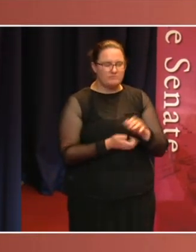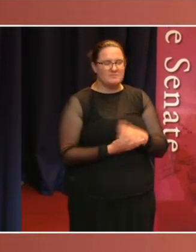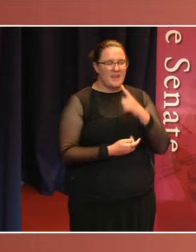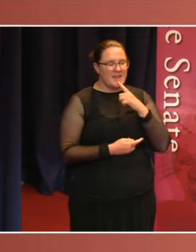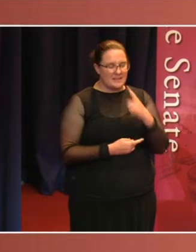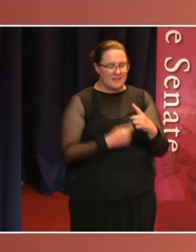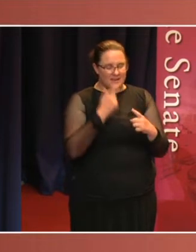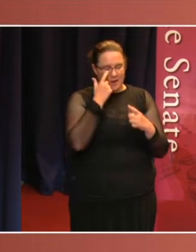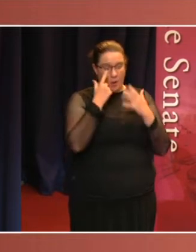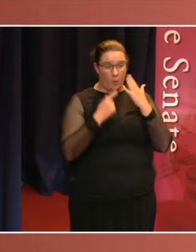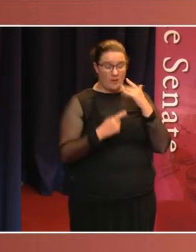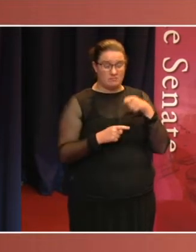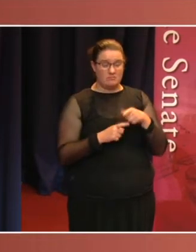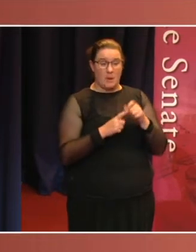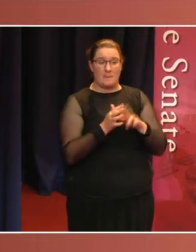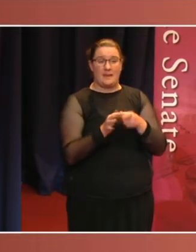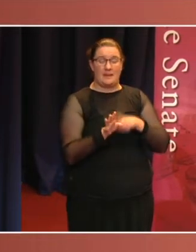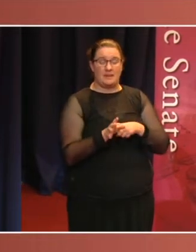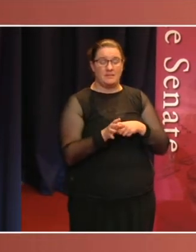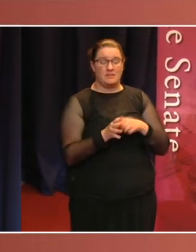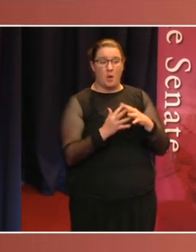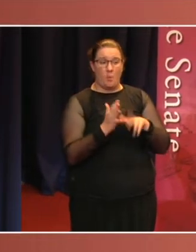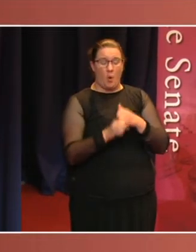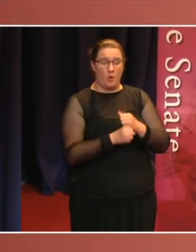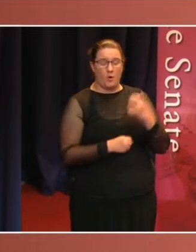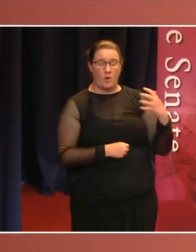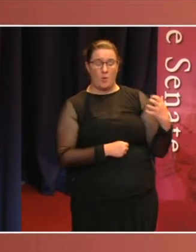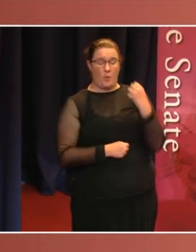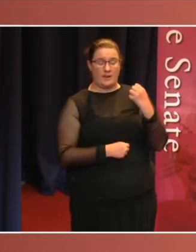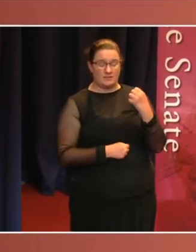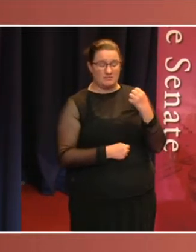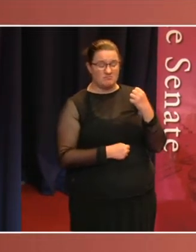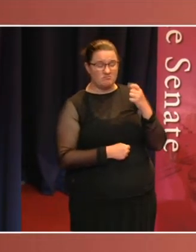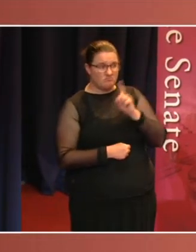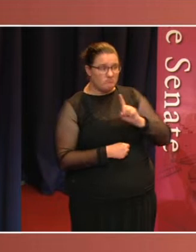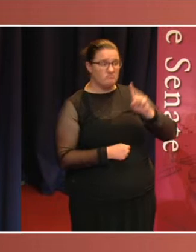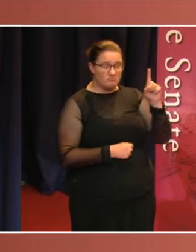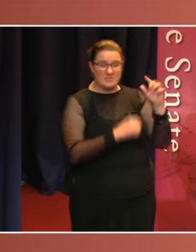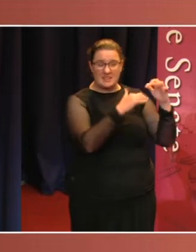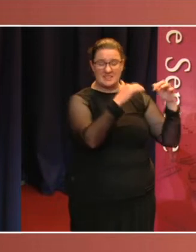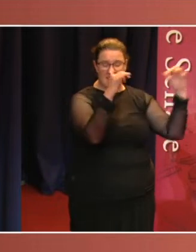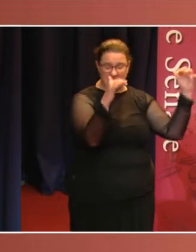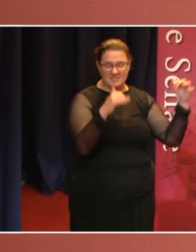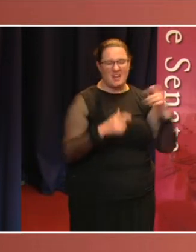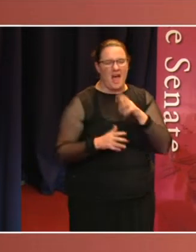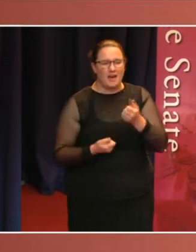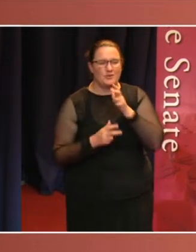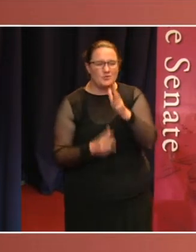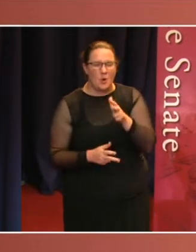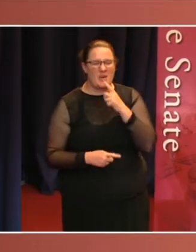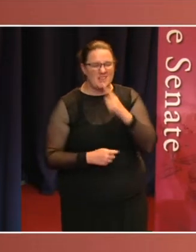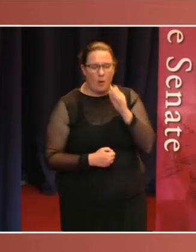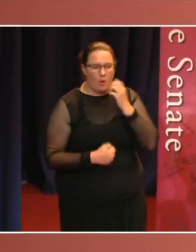election, the joke went around that she would never have been able to contest a lower House seat, being not only a woman,